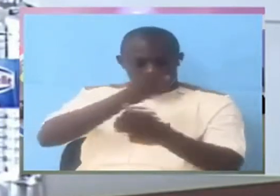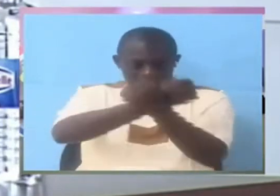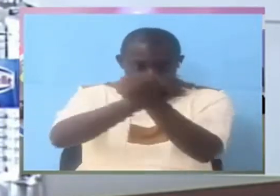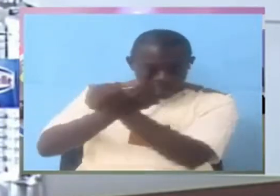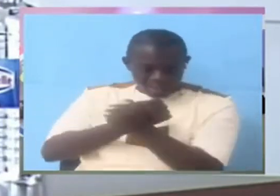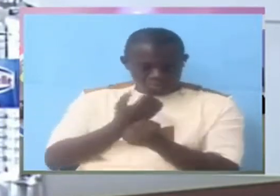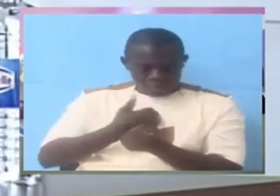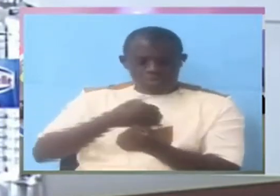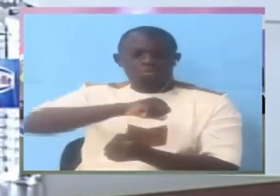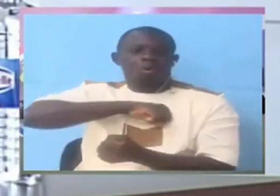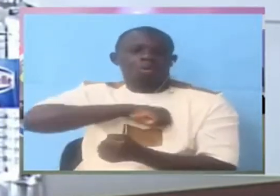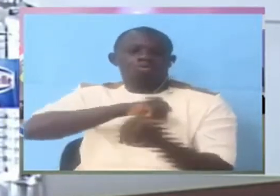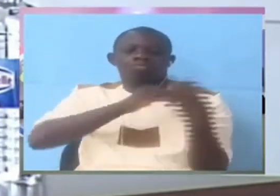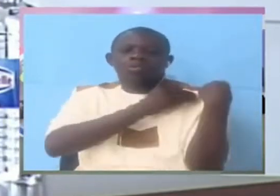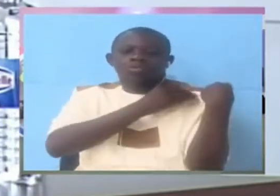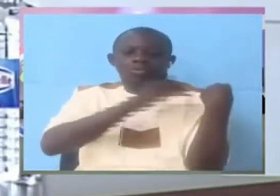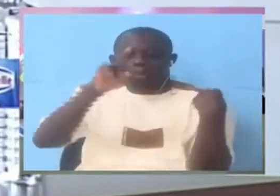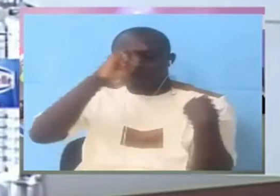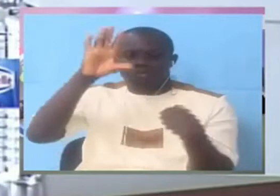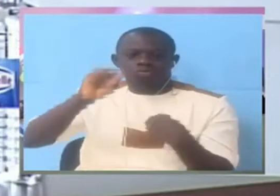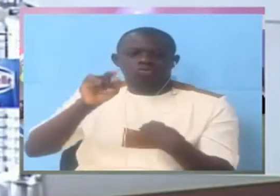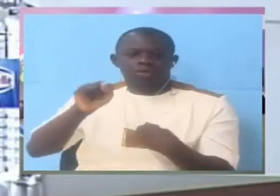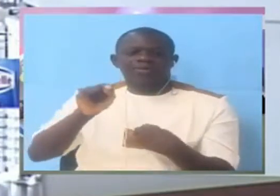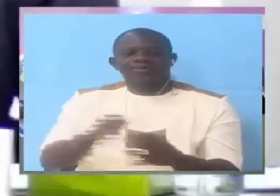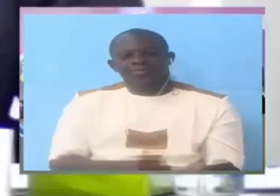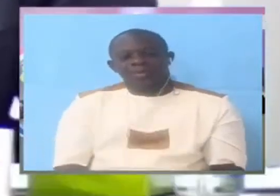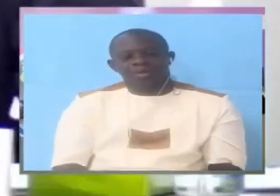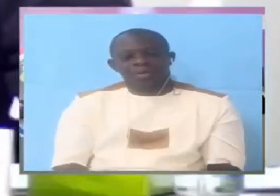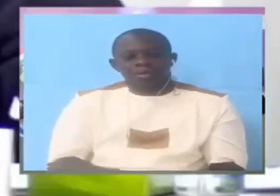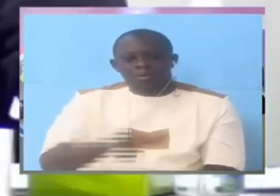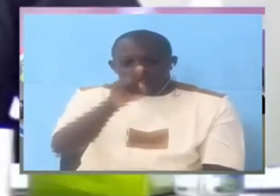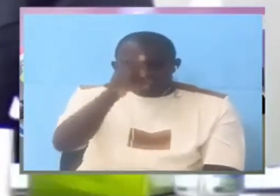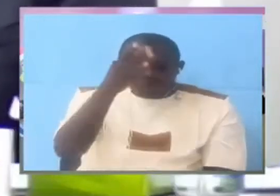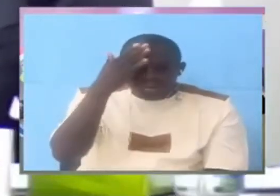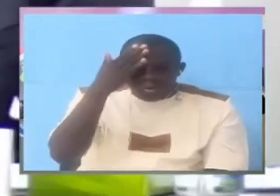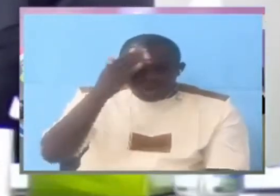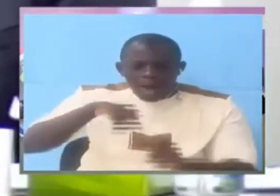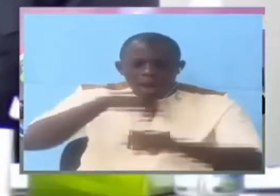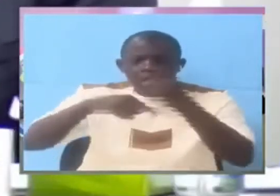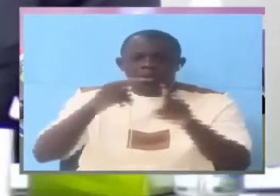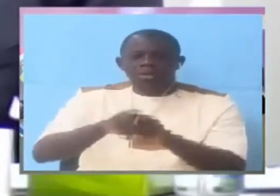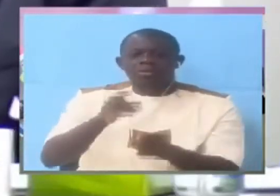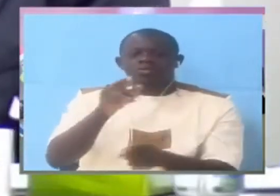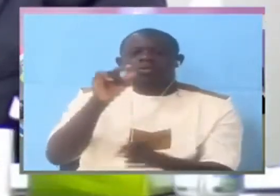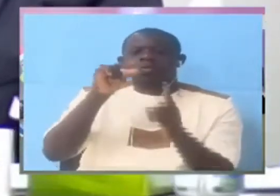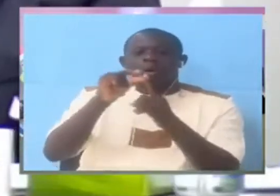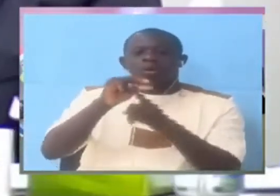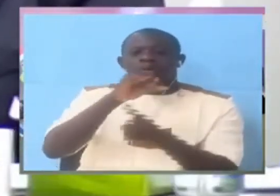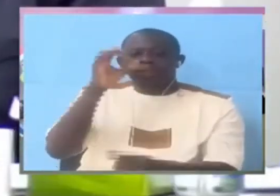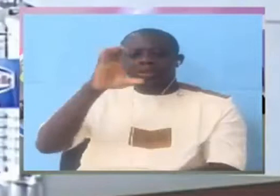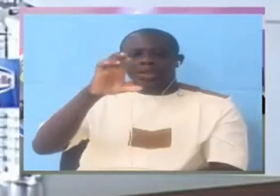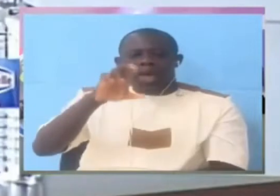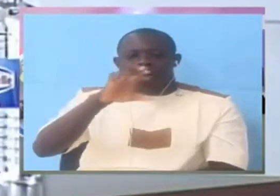know the concept of cross-cutting issue? I